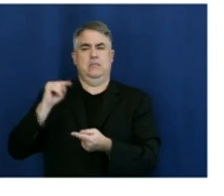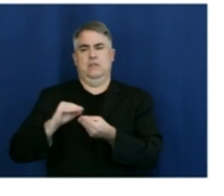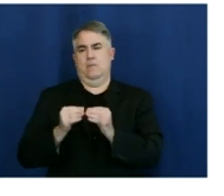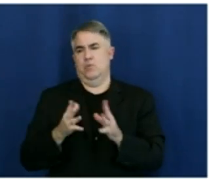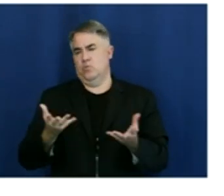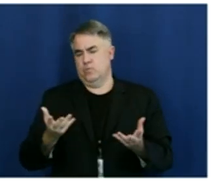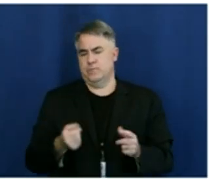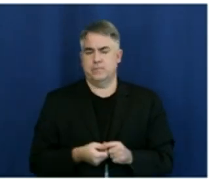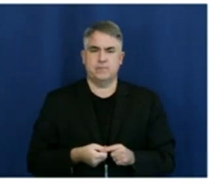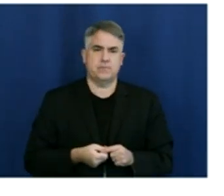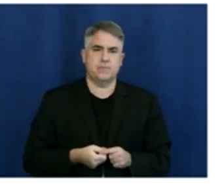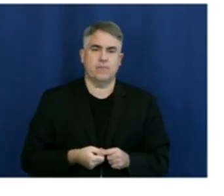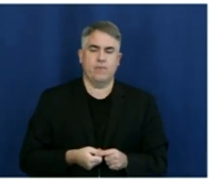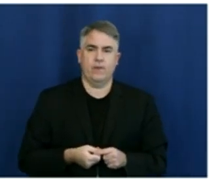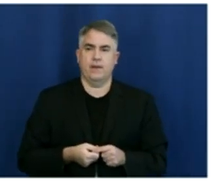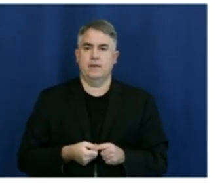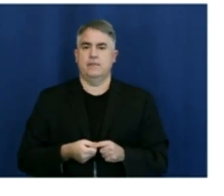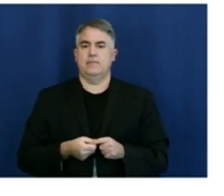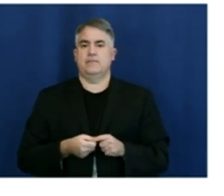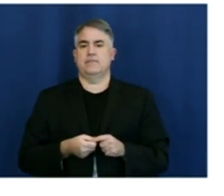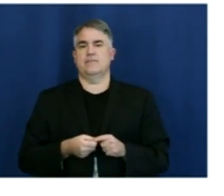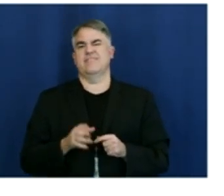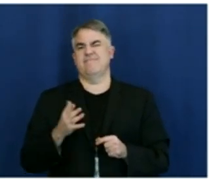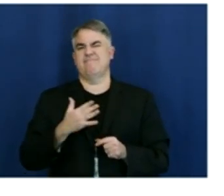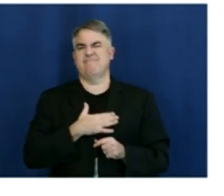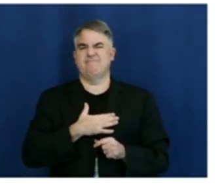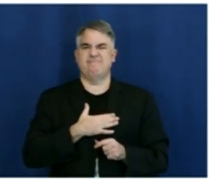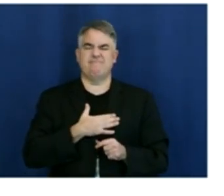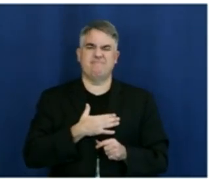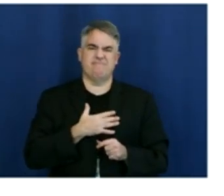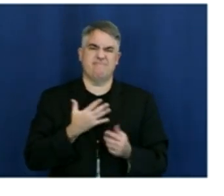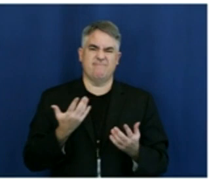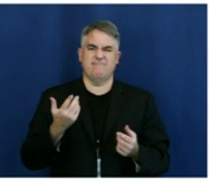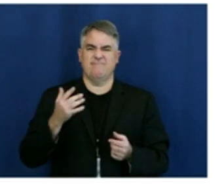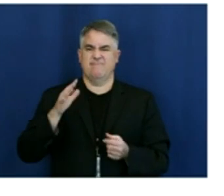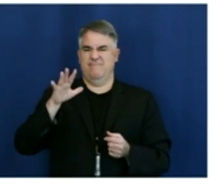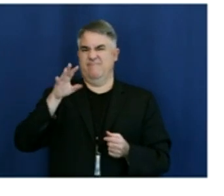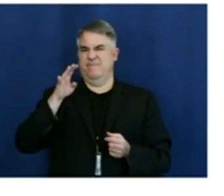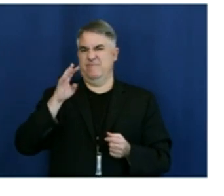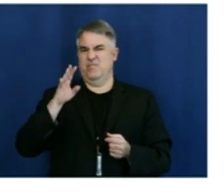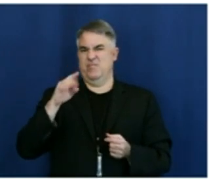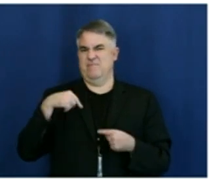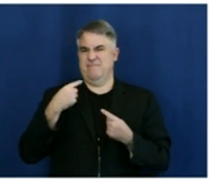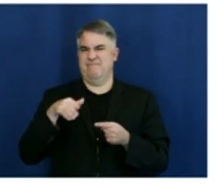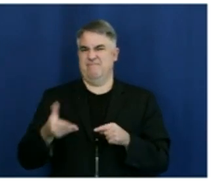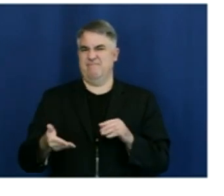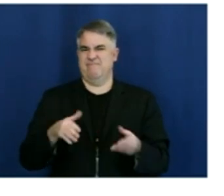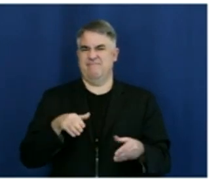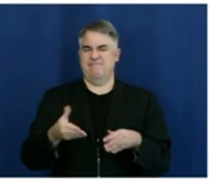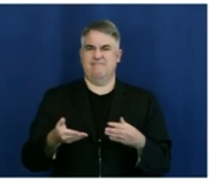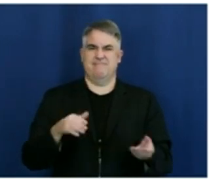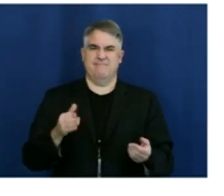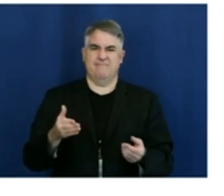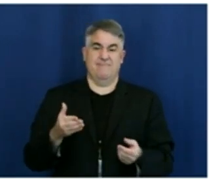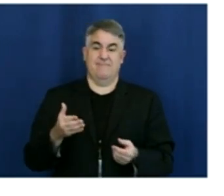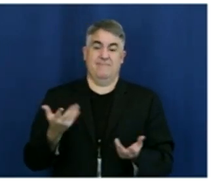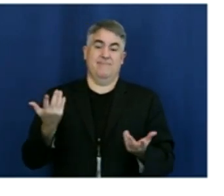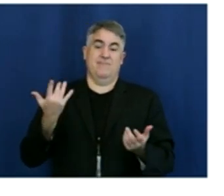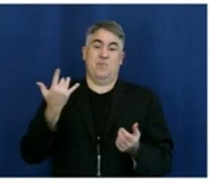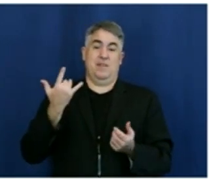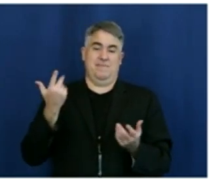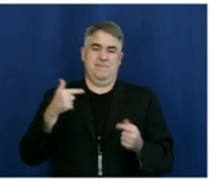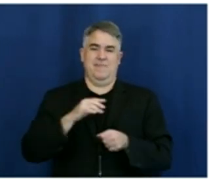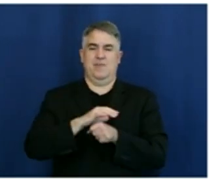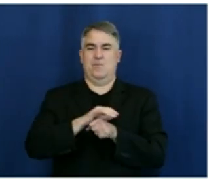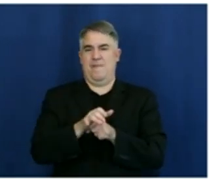And then unfortunately, uh, we report today 54, uh, additional fatalities, uh, ascribed to, uh, COVID-19 brings our total to